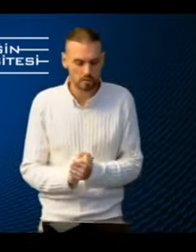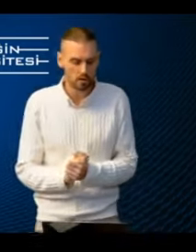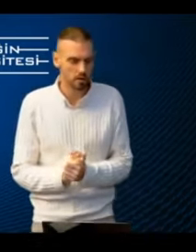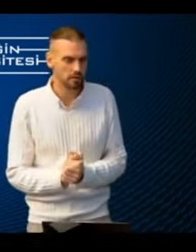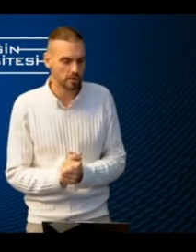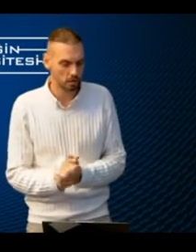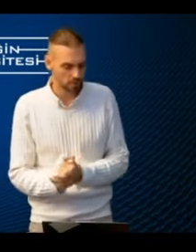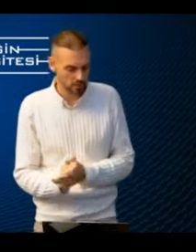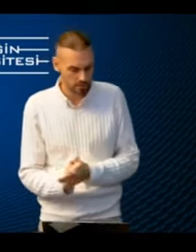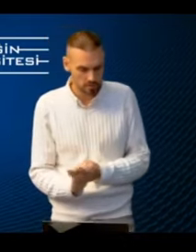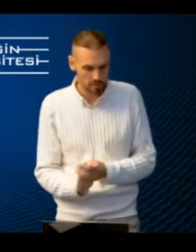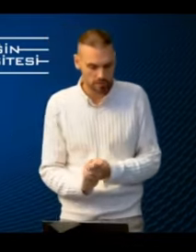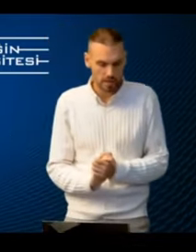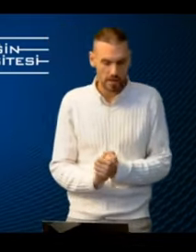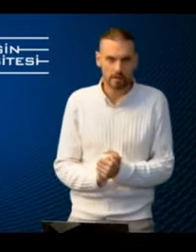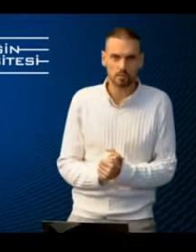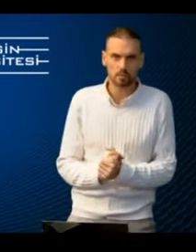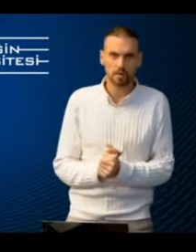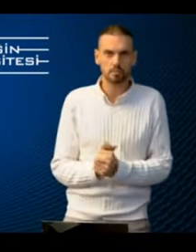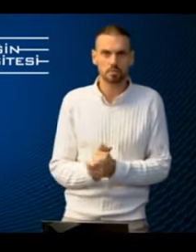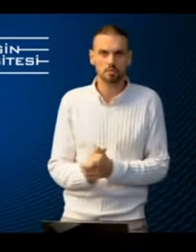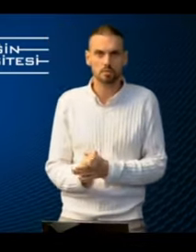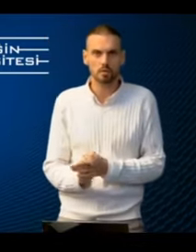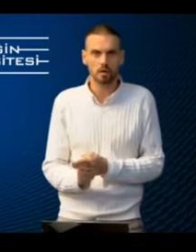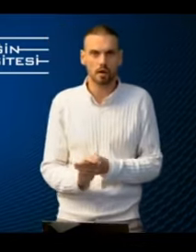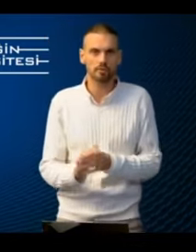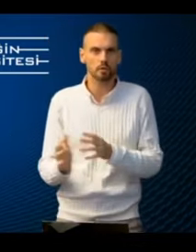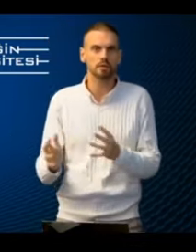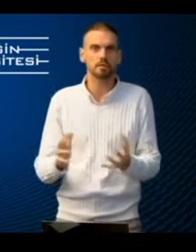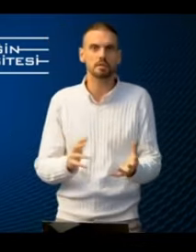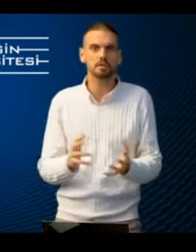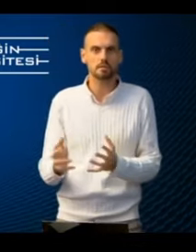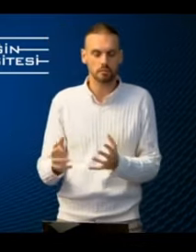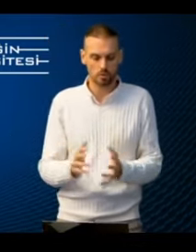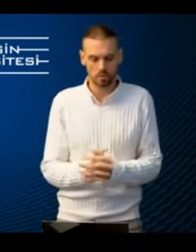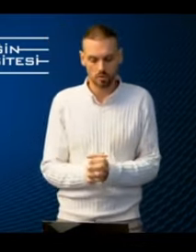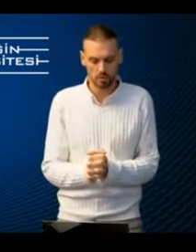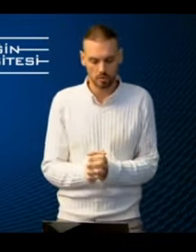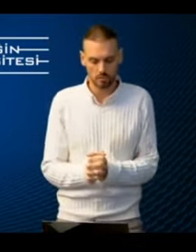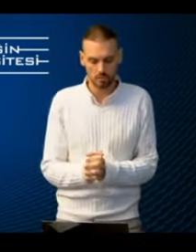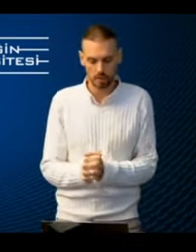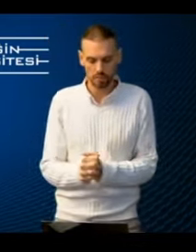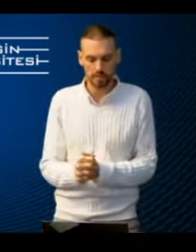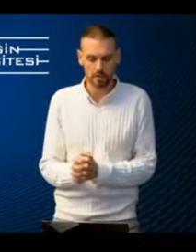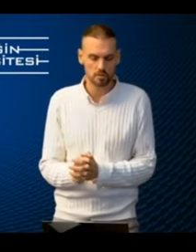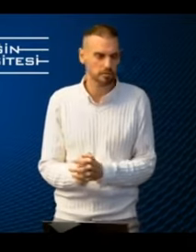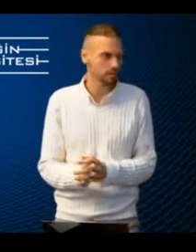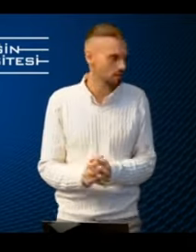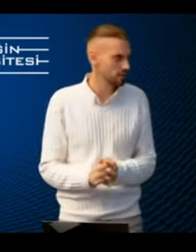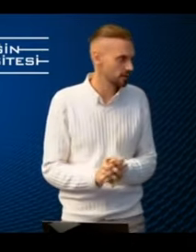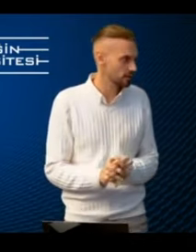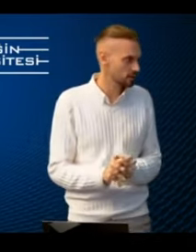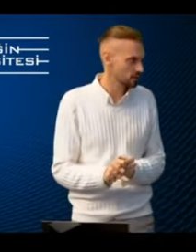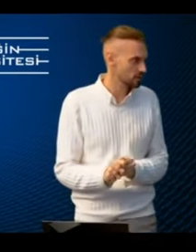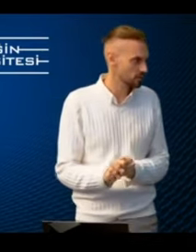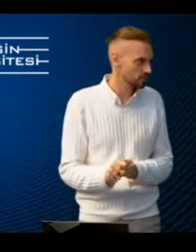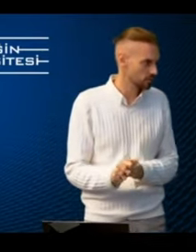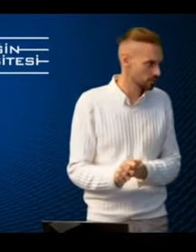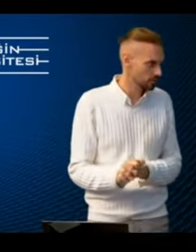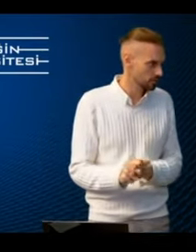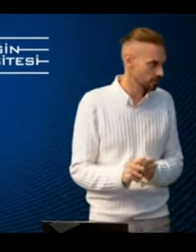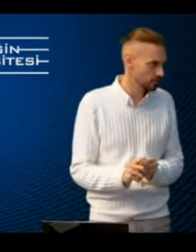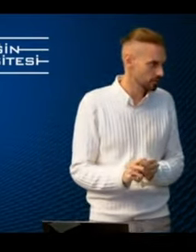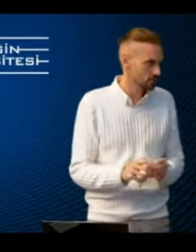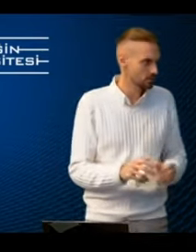and they would their operations, and they would be able to evaluate the need for application of this or that accessible